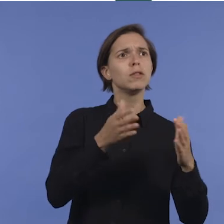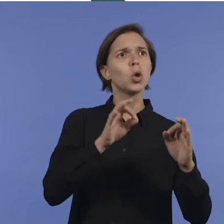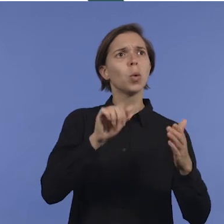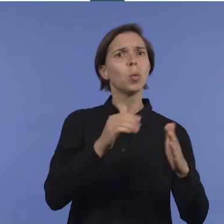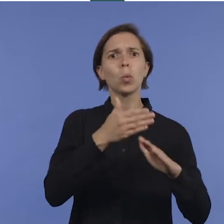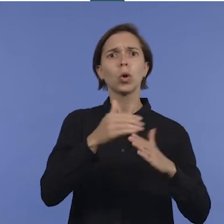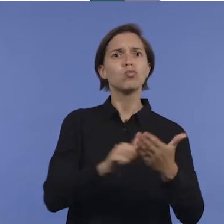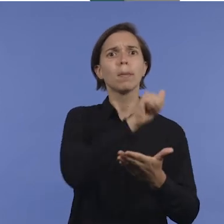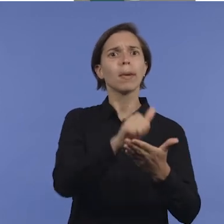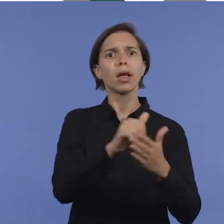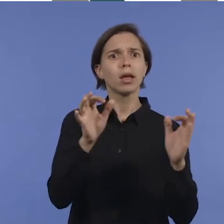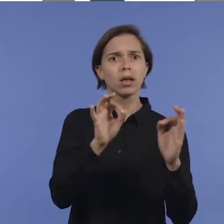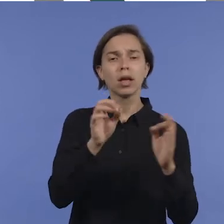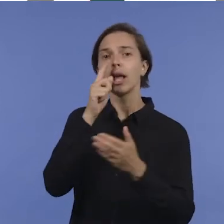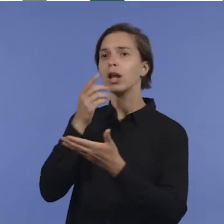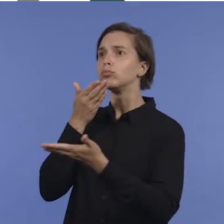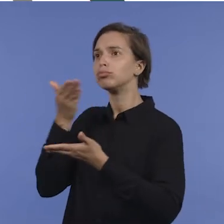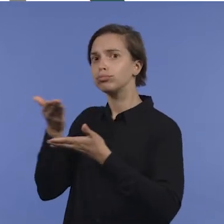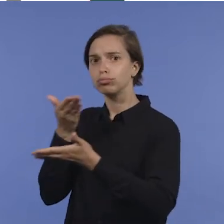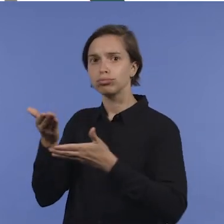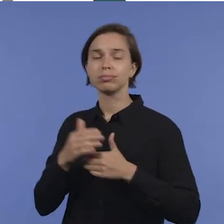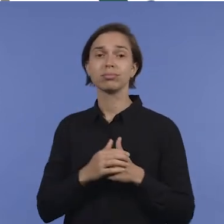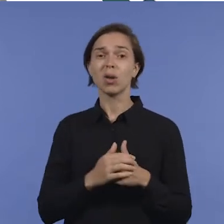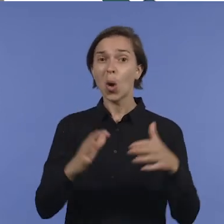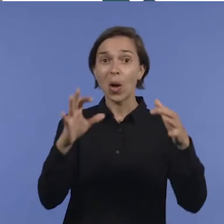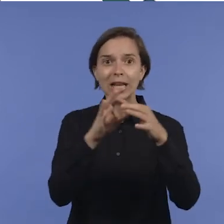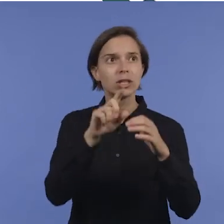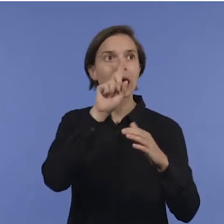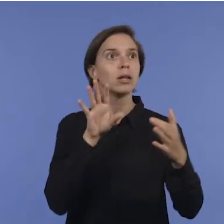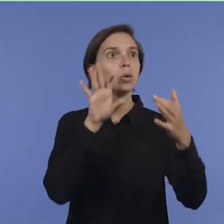Connections. Are you having problems getting connected to a service?